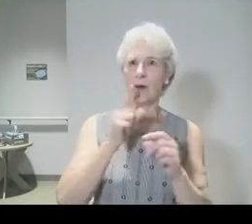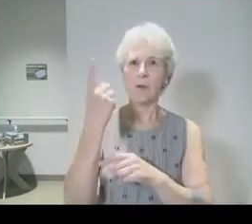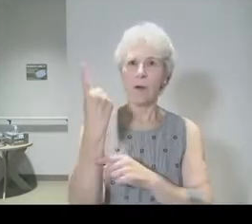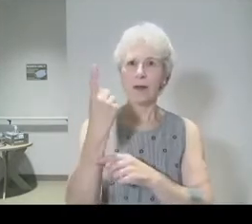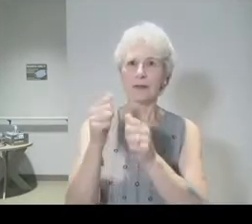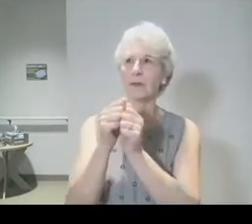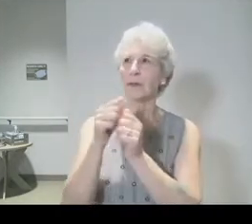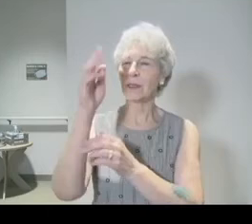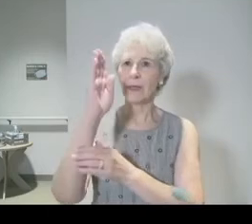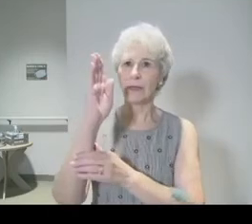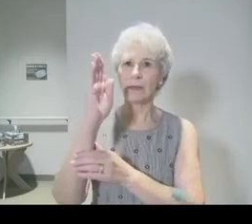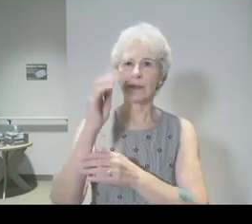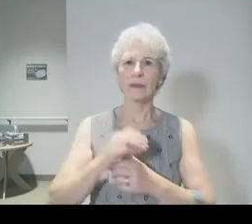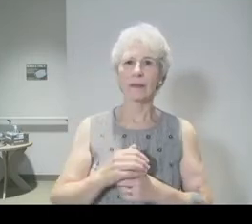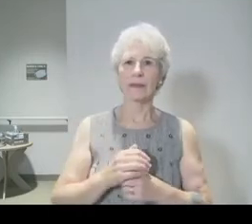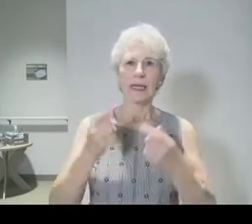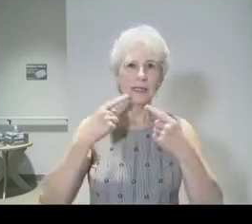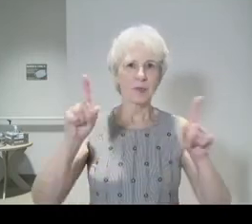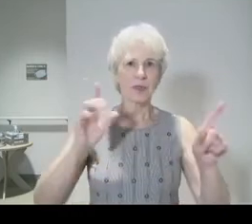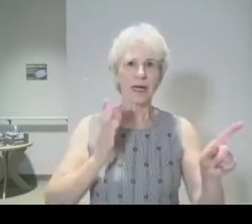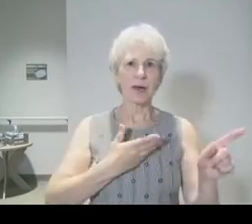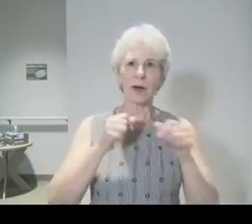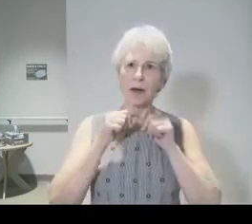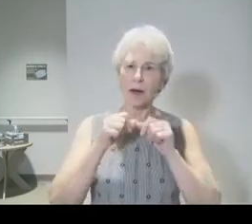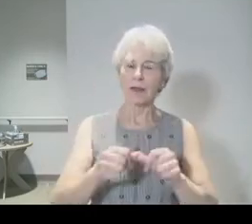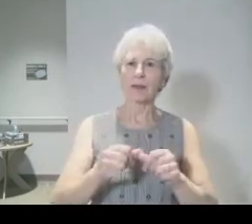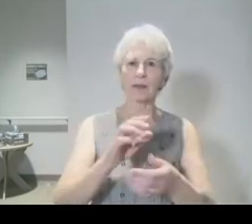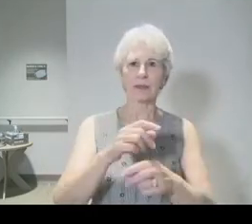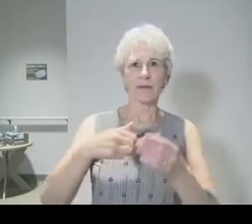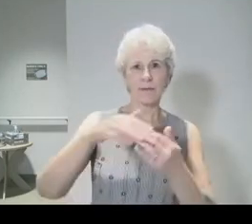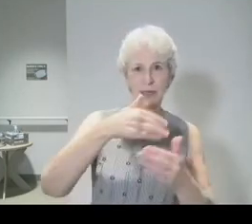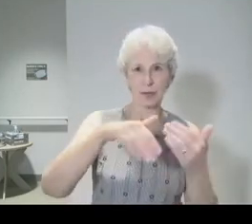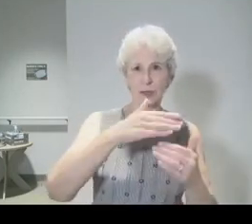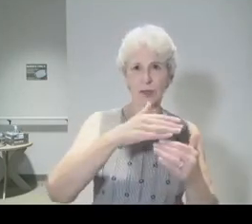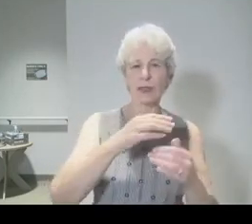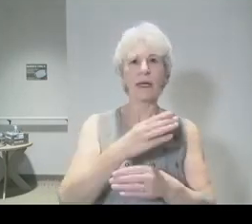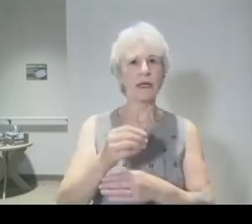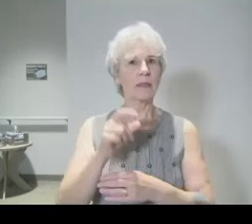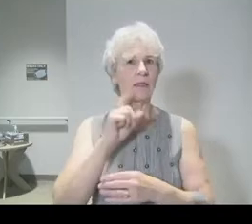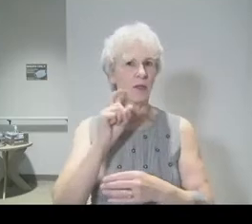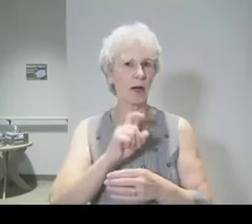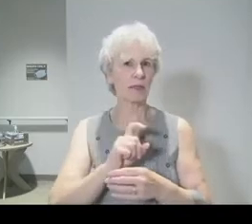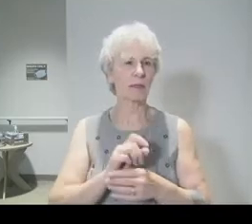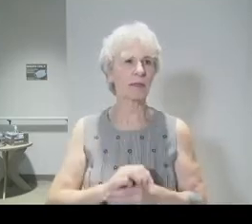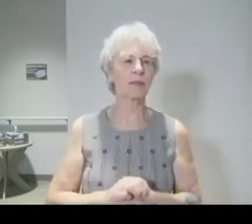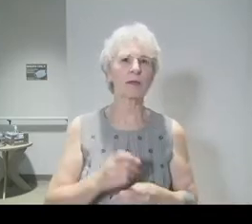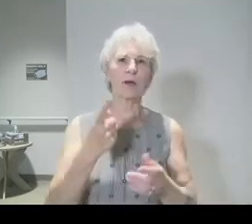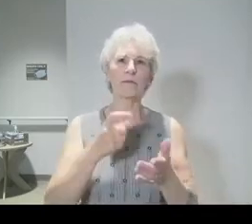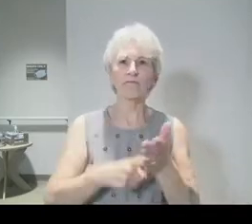It proclaims our ongoing fellowship as well as the cost of salvation